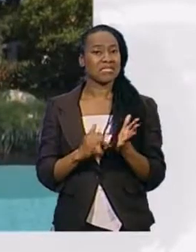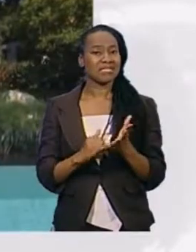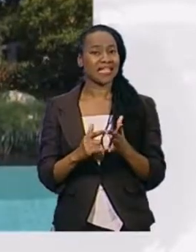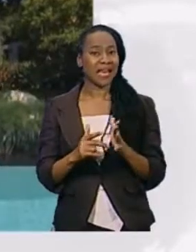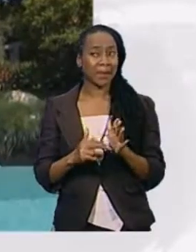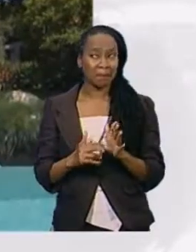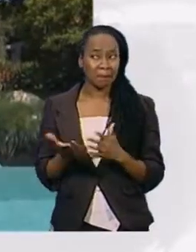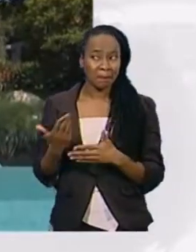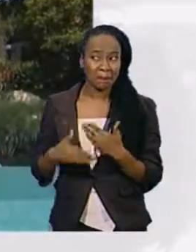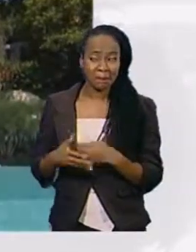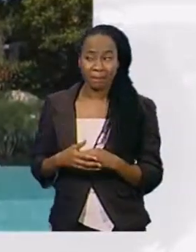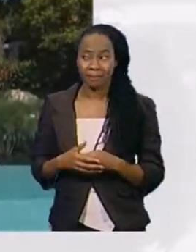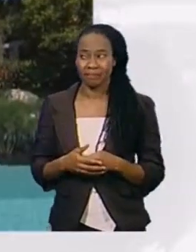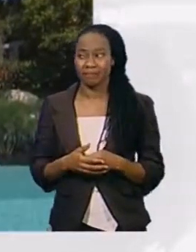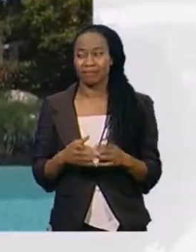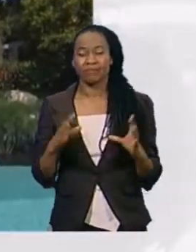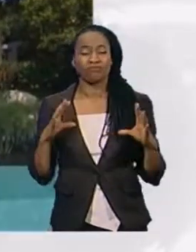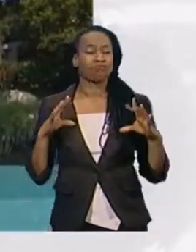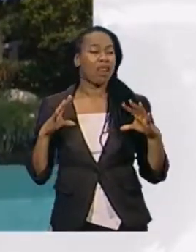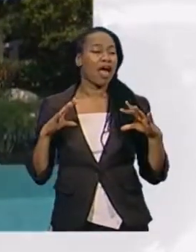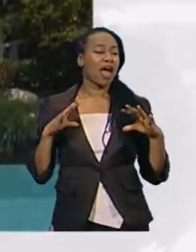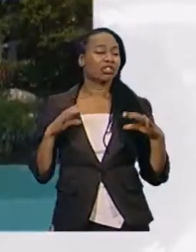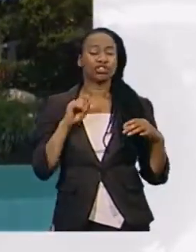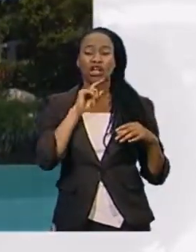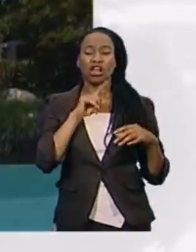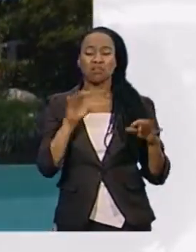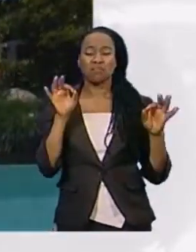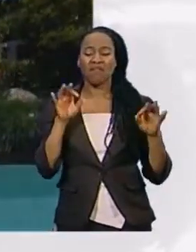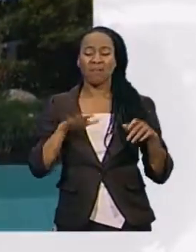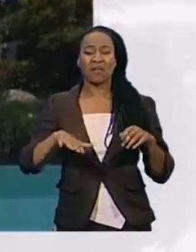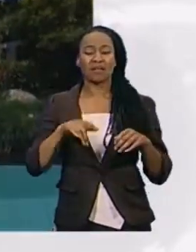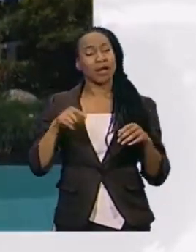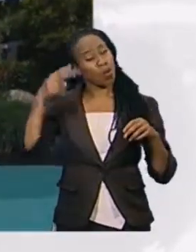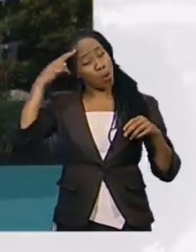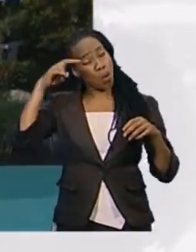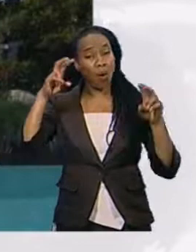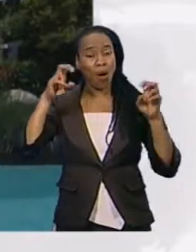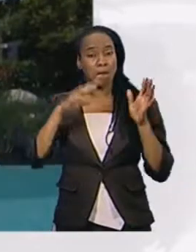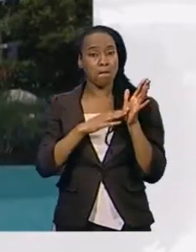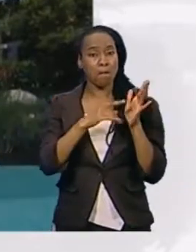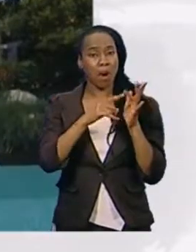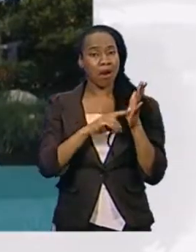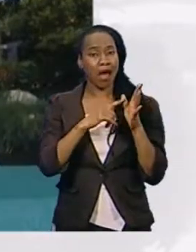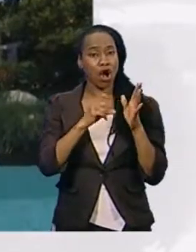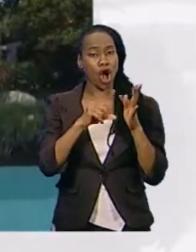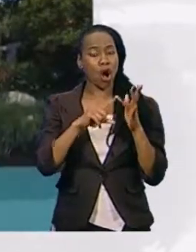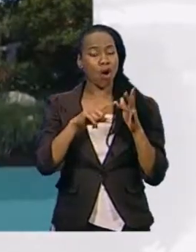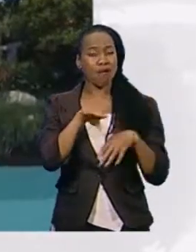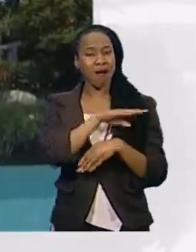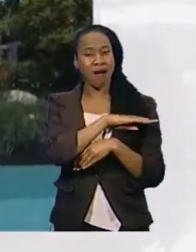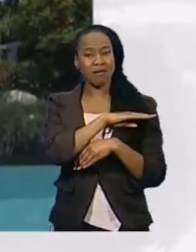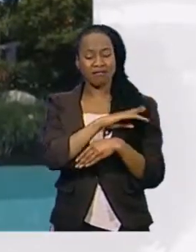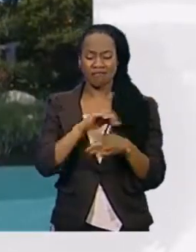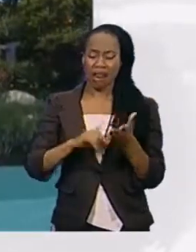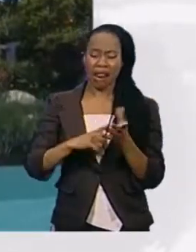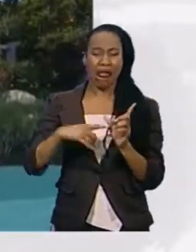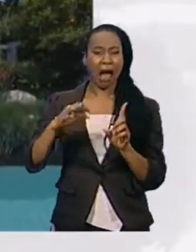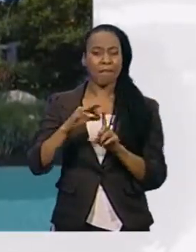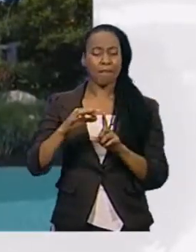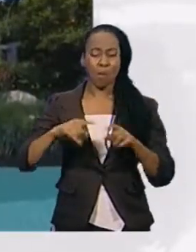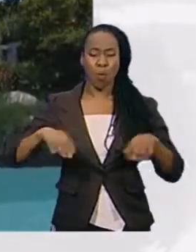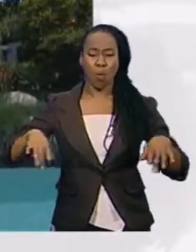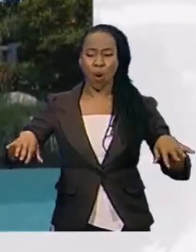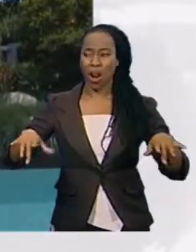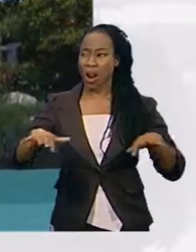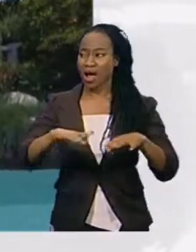Well, this is the perfect place to relax at Chelsea. It's the Monaco Garden, complete with a lap pool. And whilst there's plenty of water